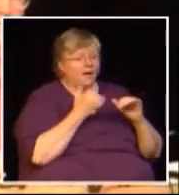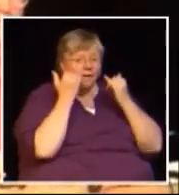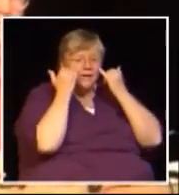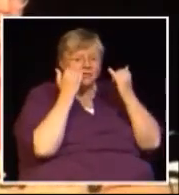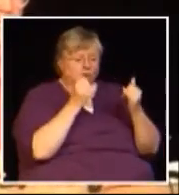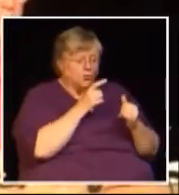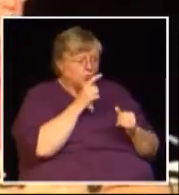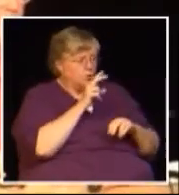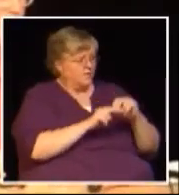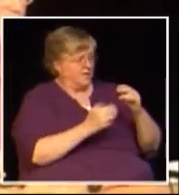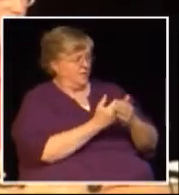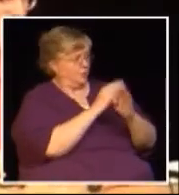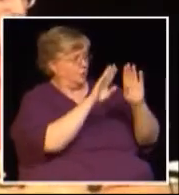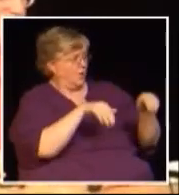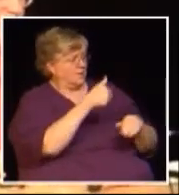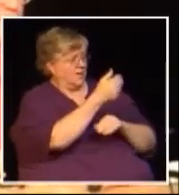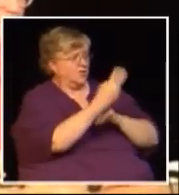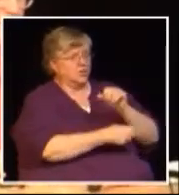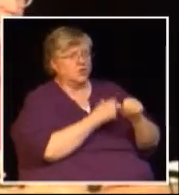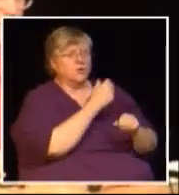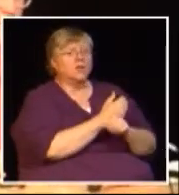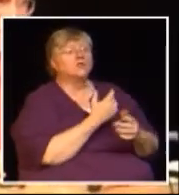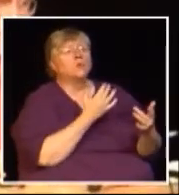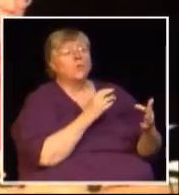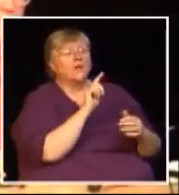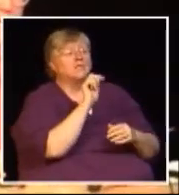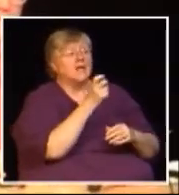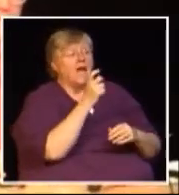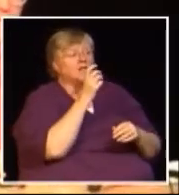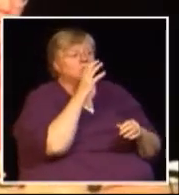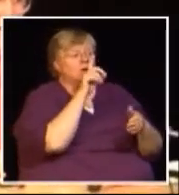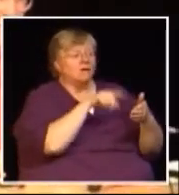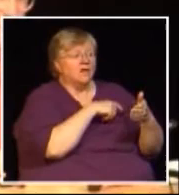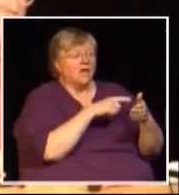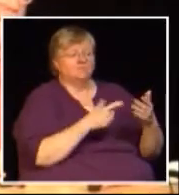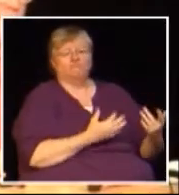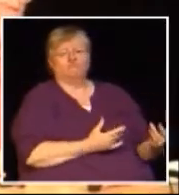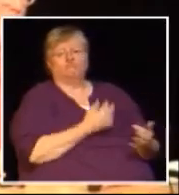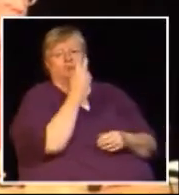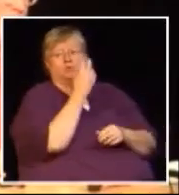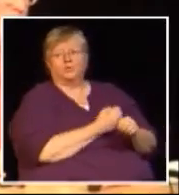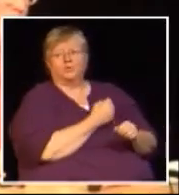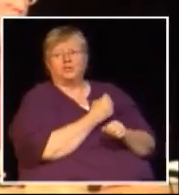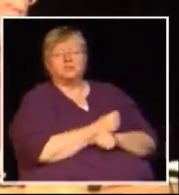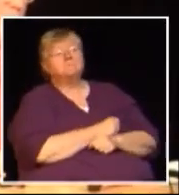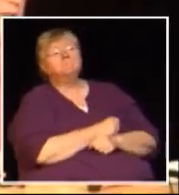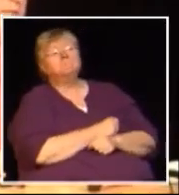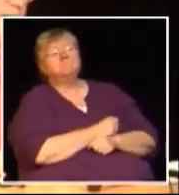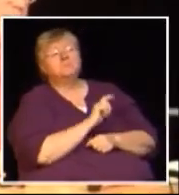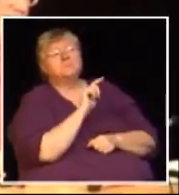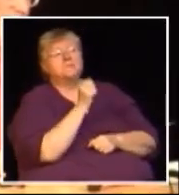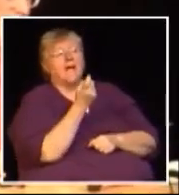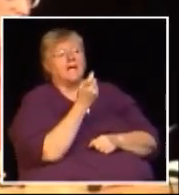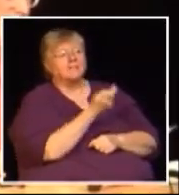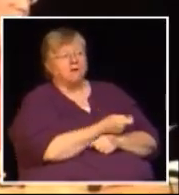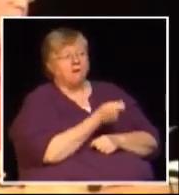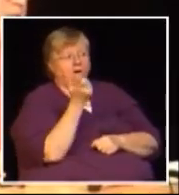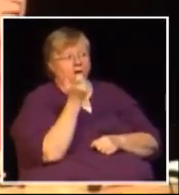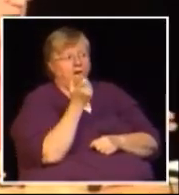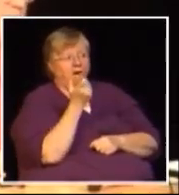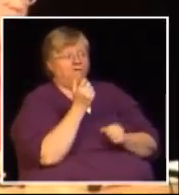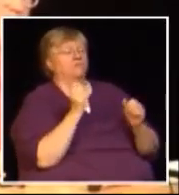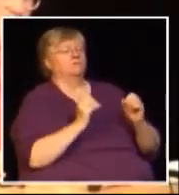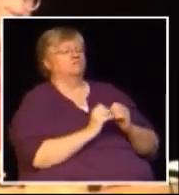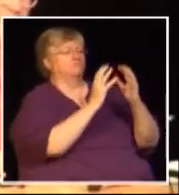devastation on businesses then who's going to build a new house for the next two years when you know the tax is coming off you just have to wait no that's that's a red herring